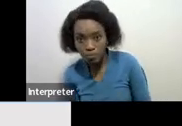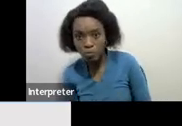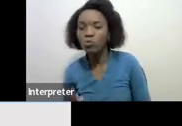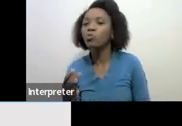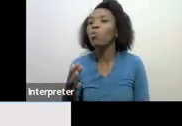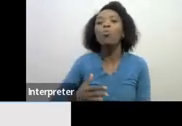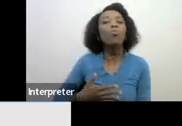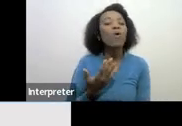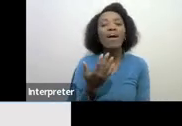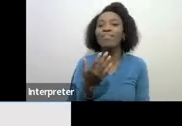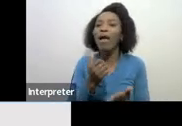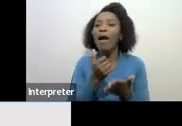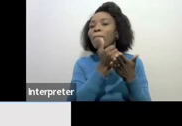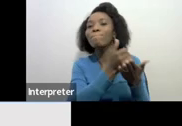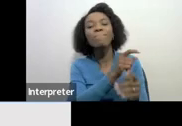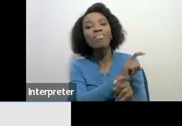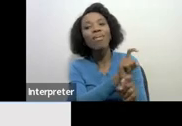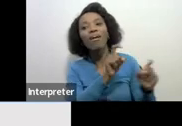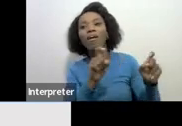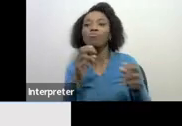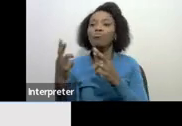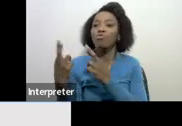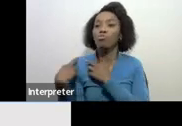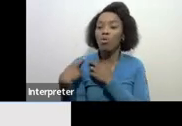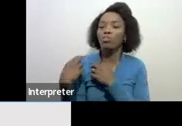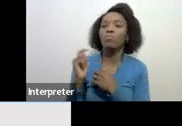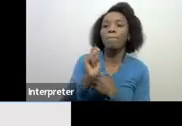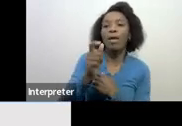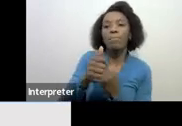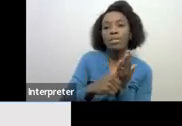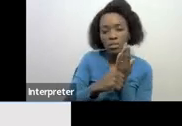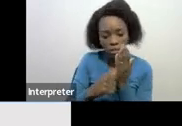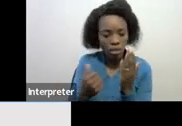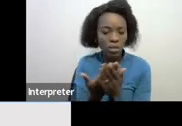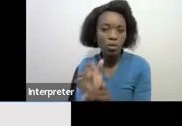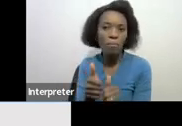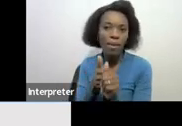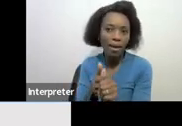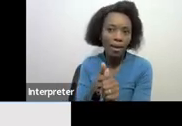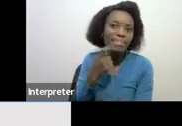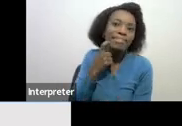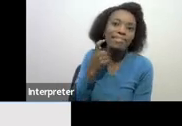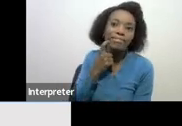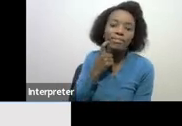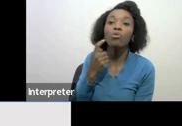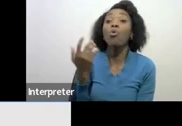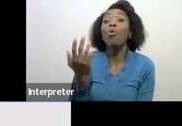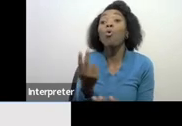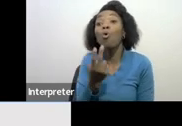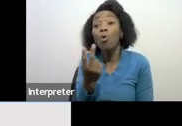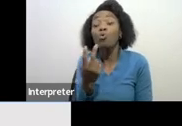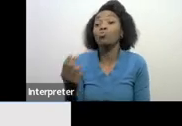simple for our taxpayers out there to comply we have to create awareness clarify